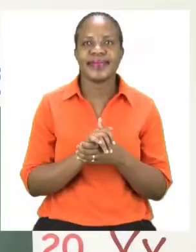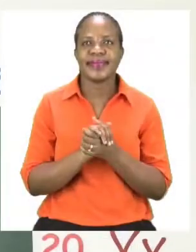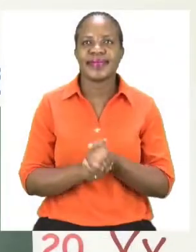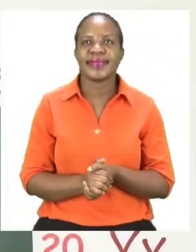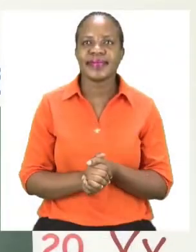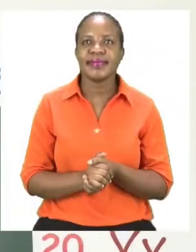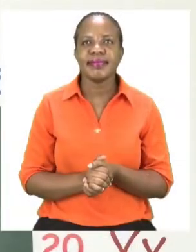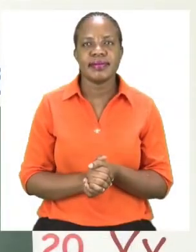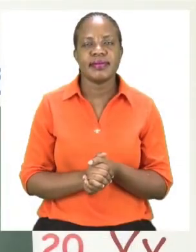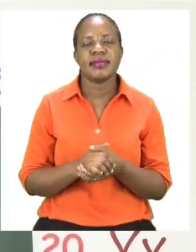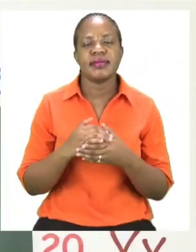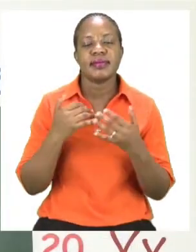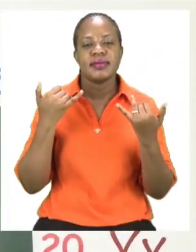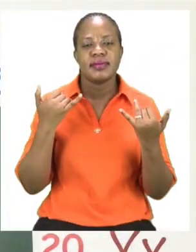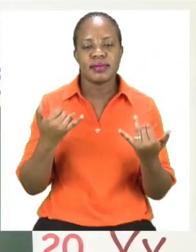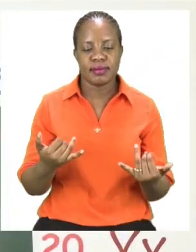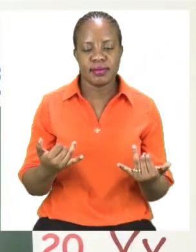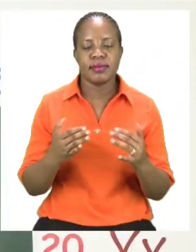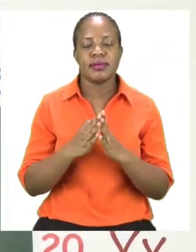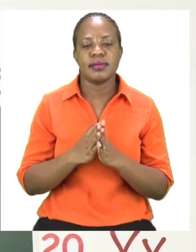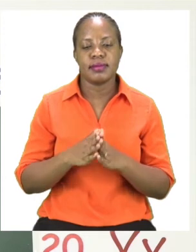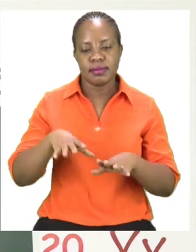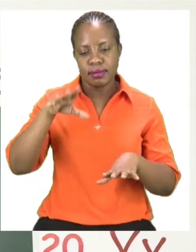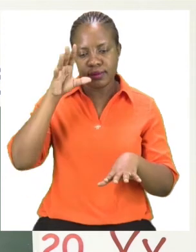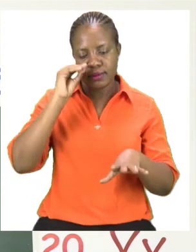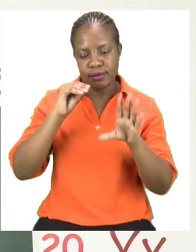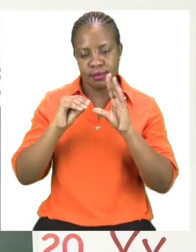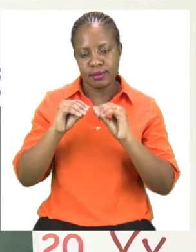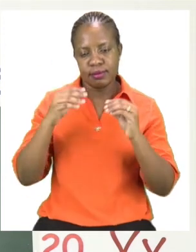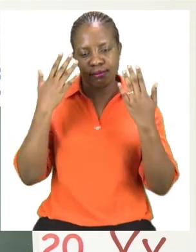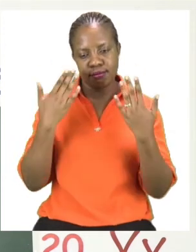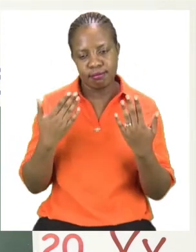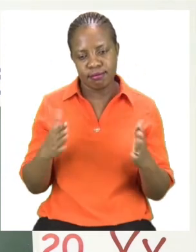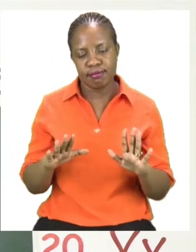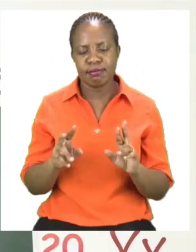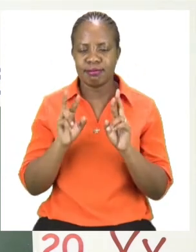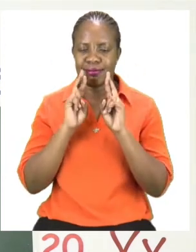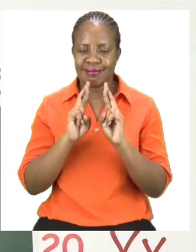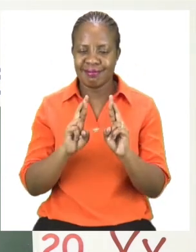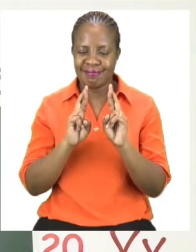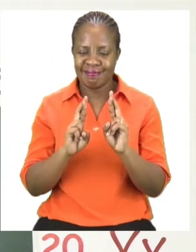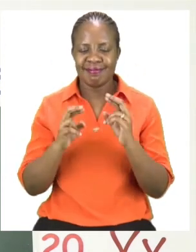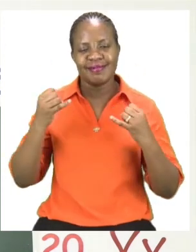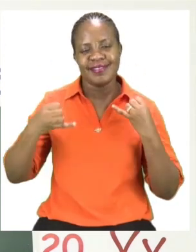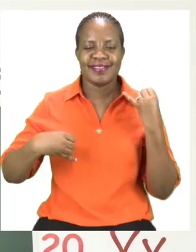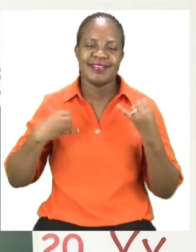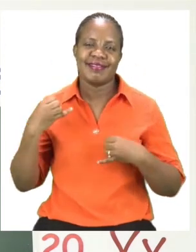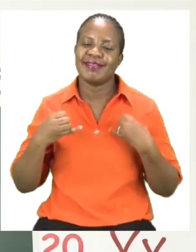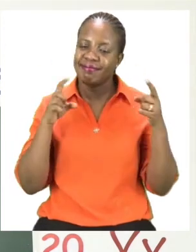We've now come to the end of our lesson and I hope you enjoyed it just as much as I did.